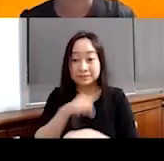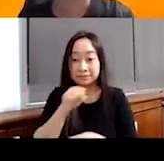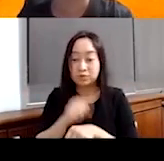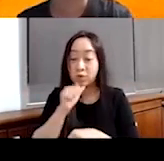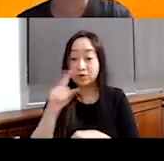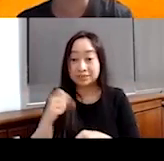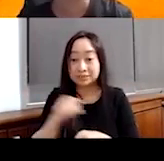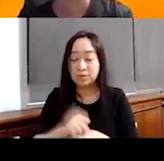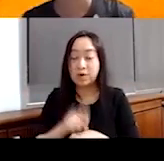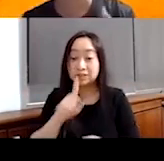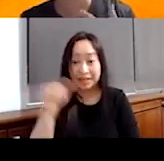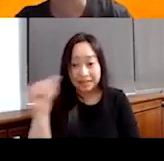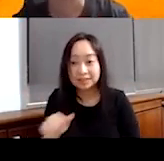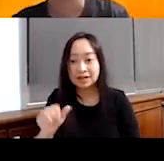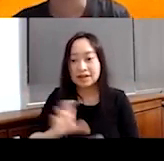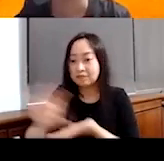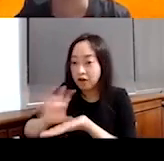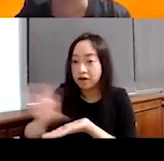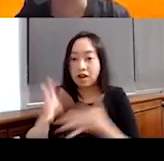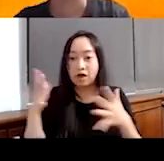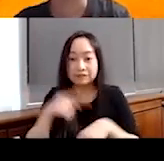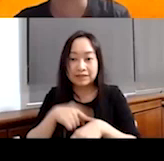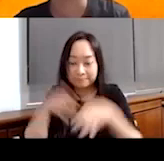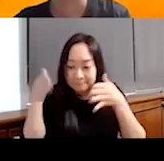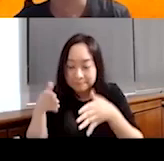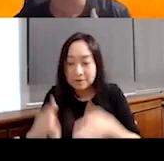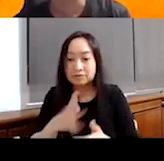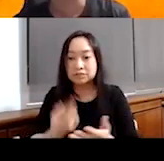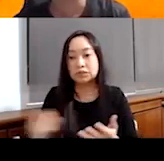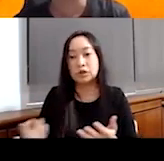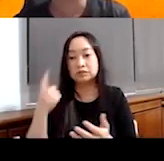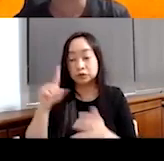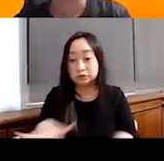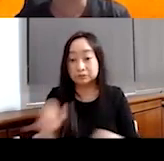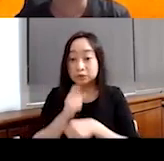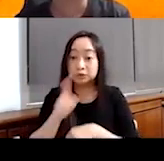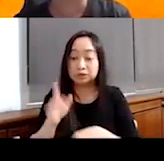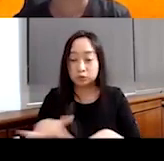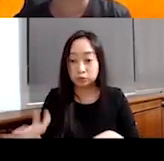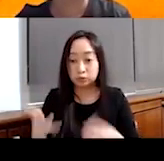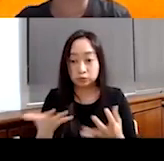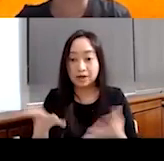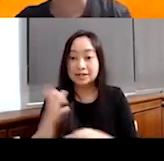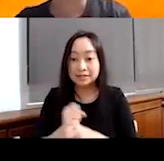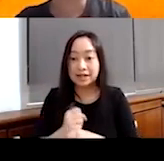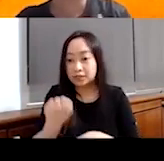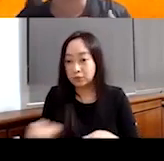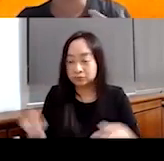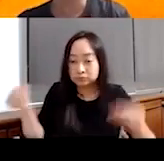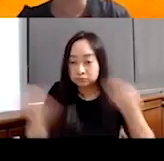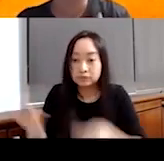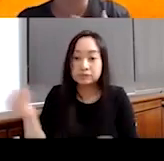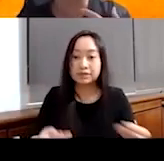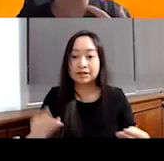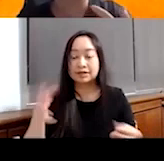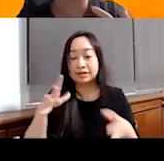just Singapore, actually Asia invest a lot of time and resources in making sure that the children get equipped, they get, uh,